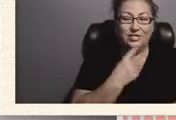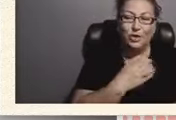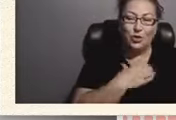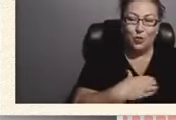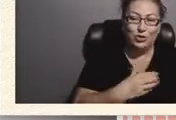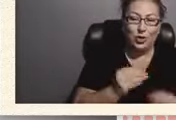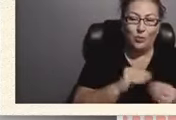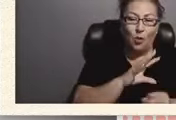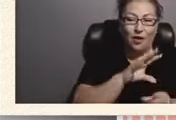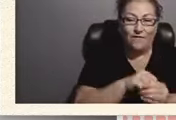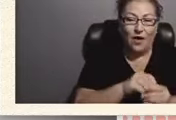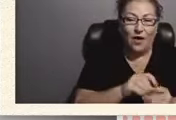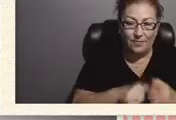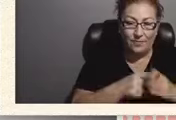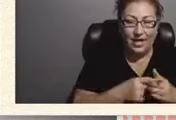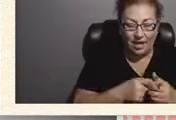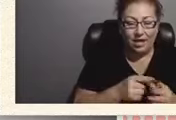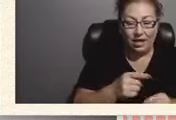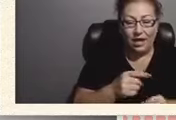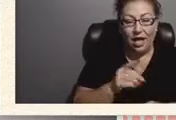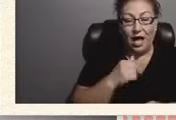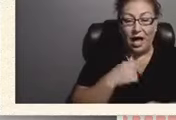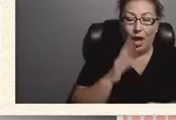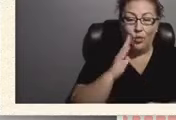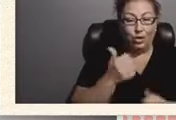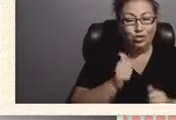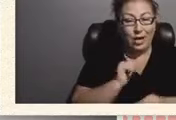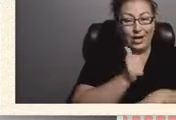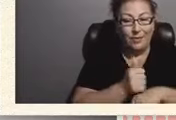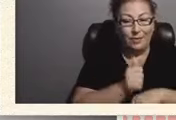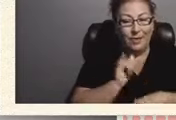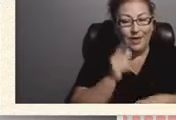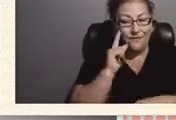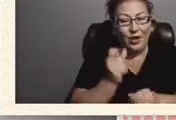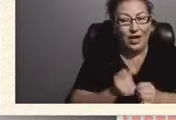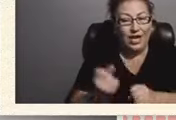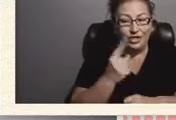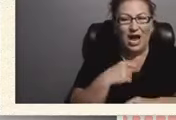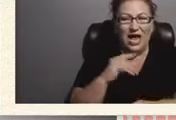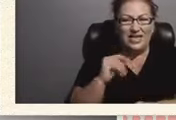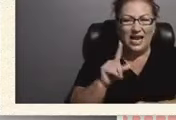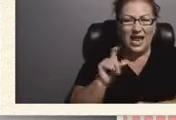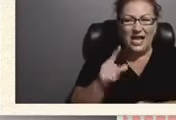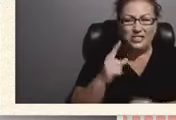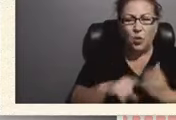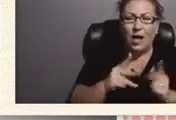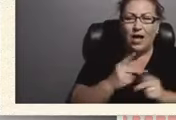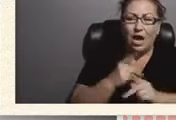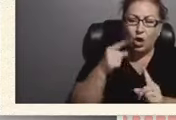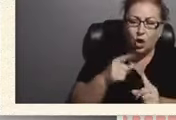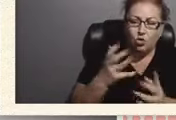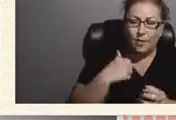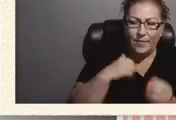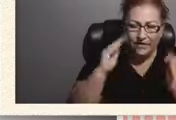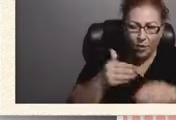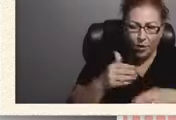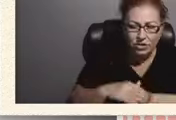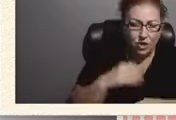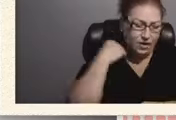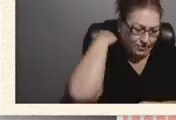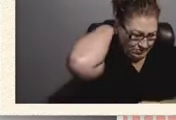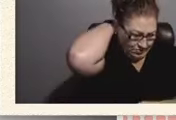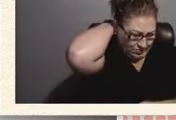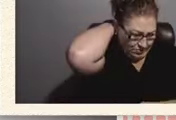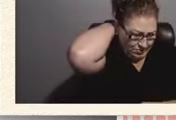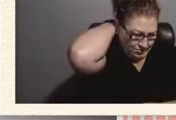beginning because i will try to implement that for next year i did ask like what kind of goals do you want me to focus on with your child and